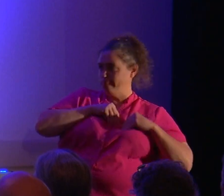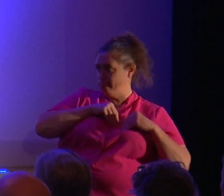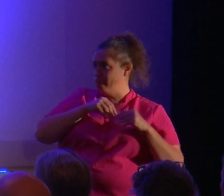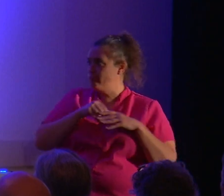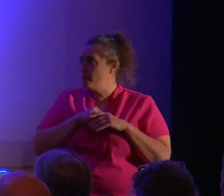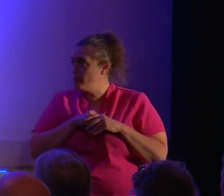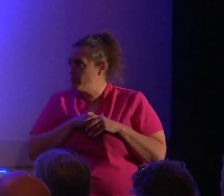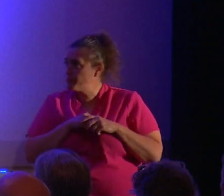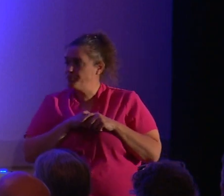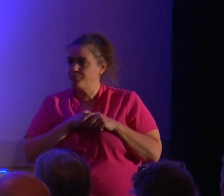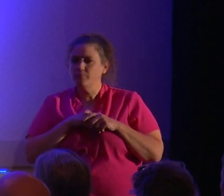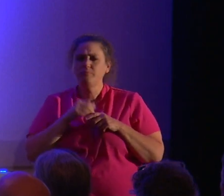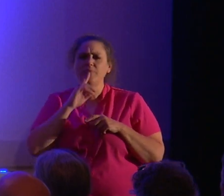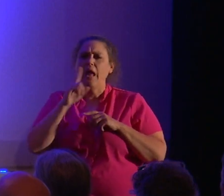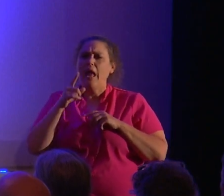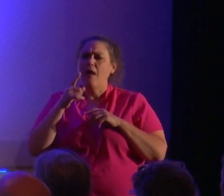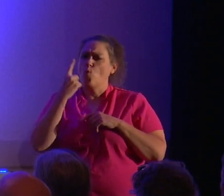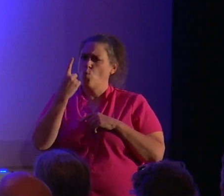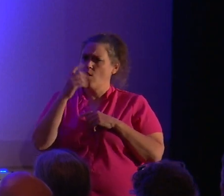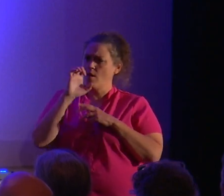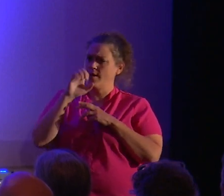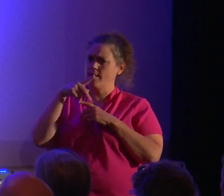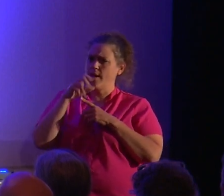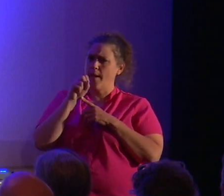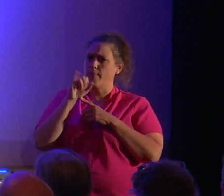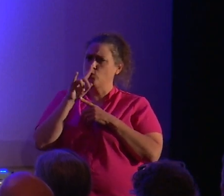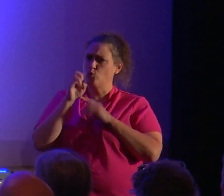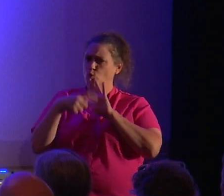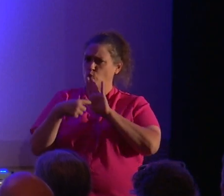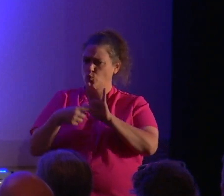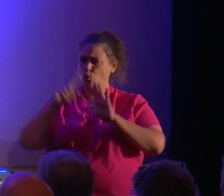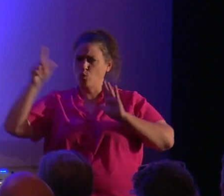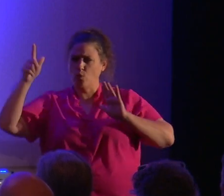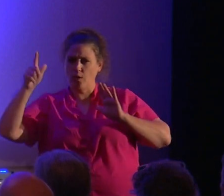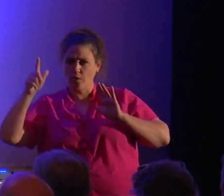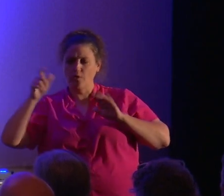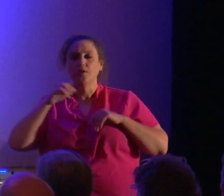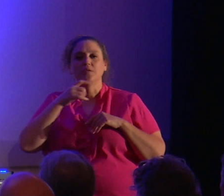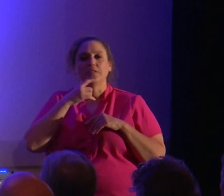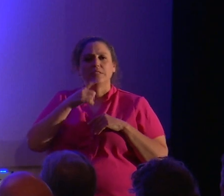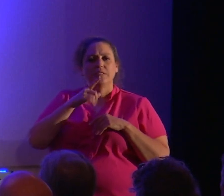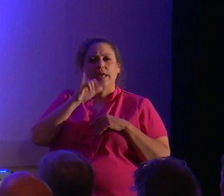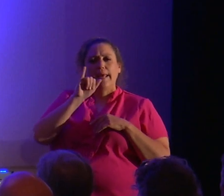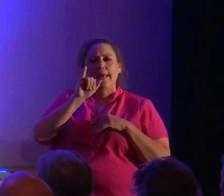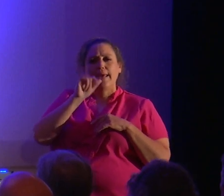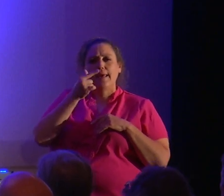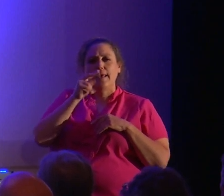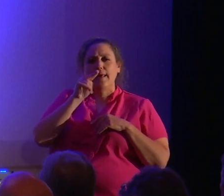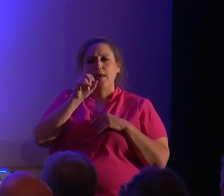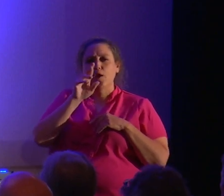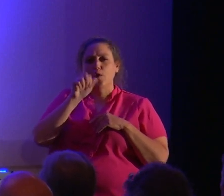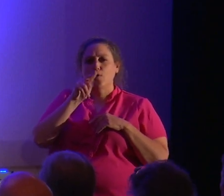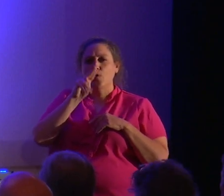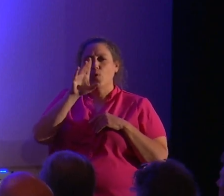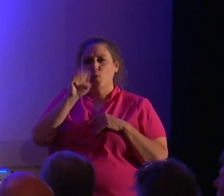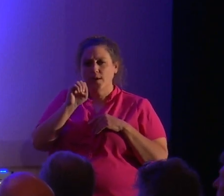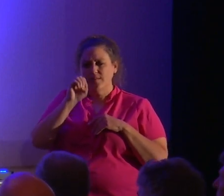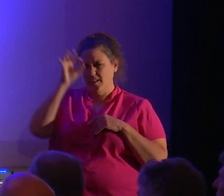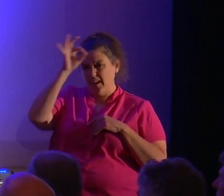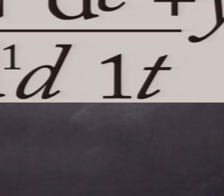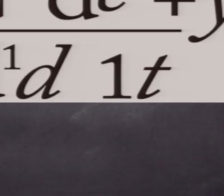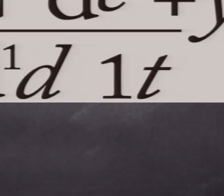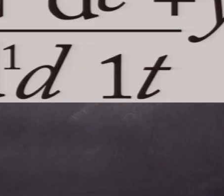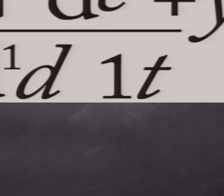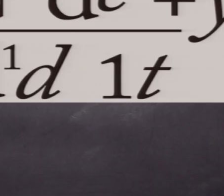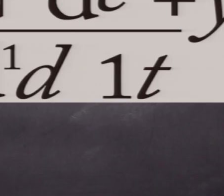which I wrote one of my favorite lines ever, ignorance is blessed, which I think sums that up nice.